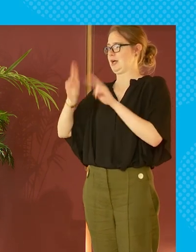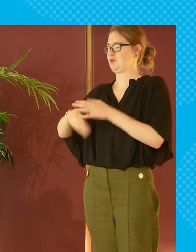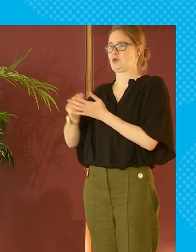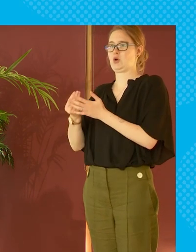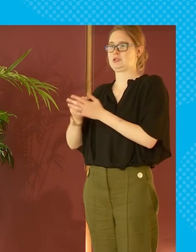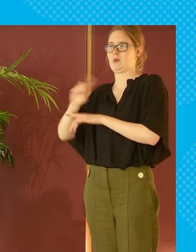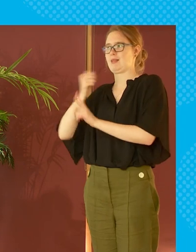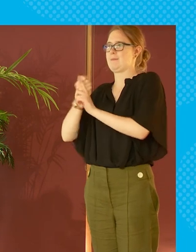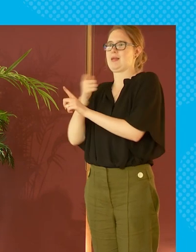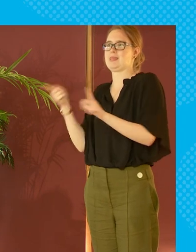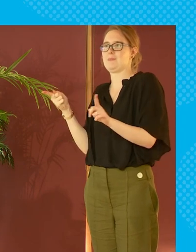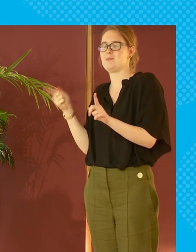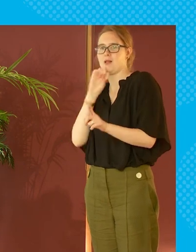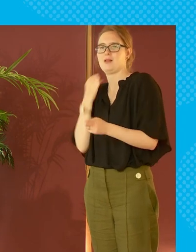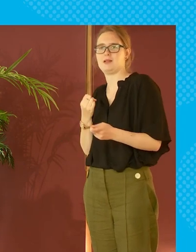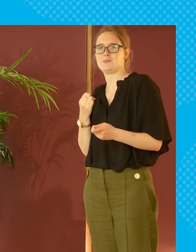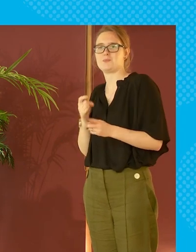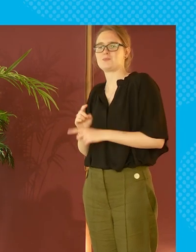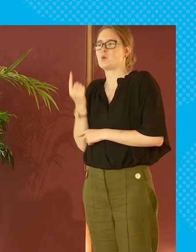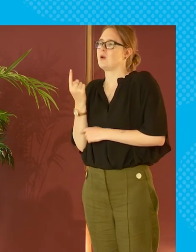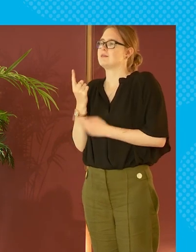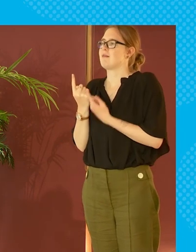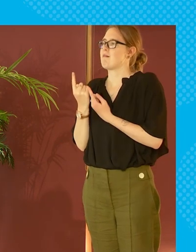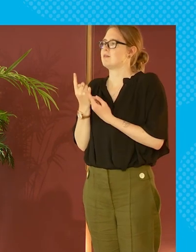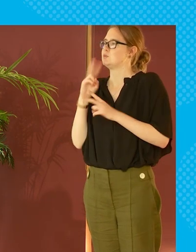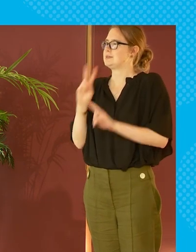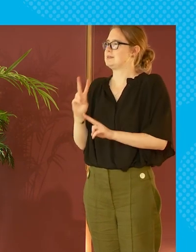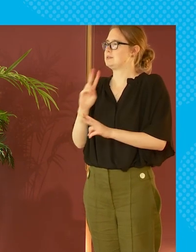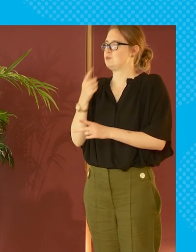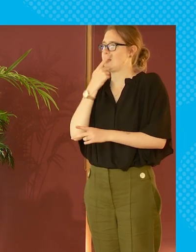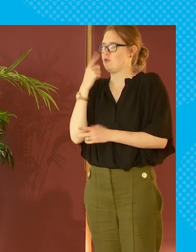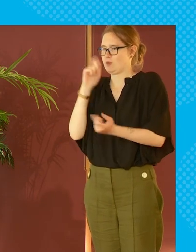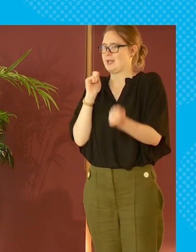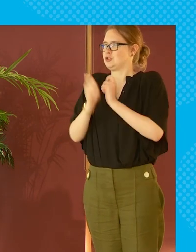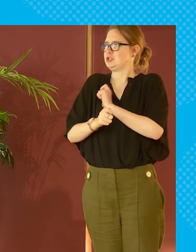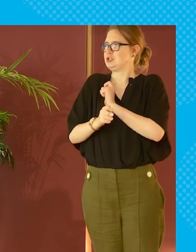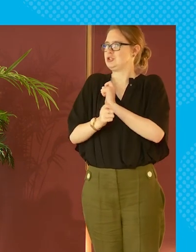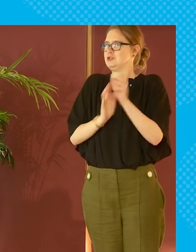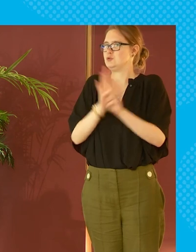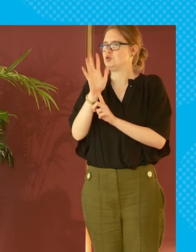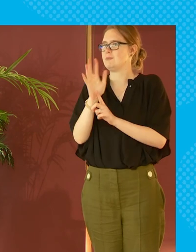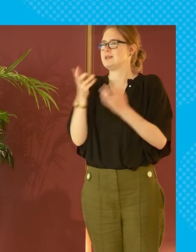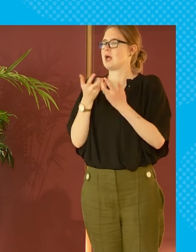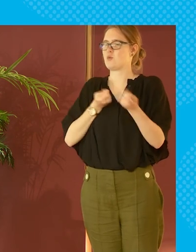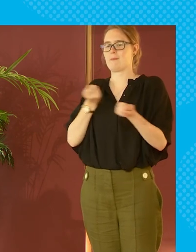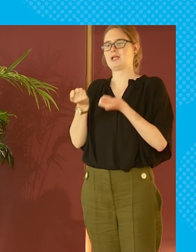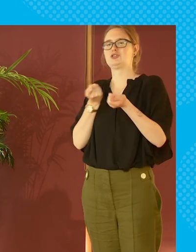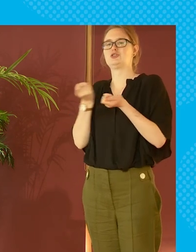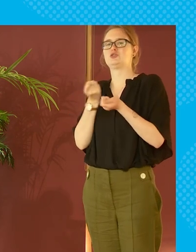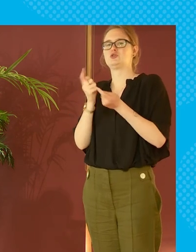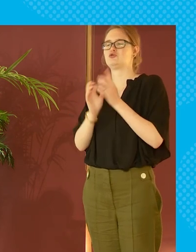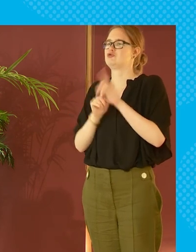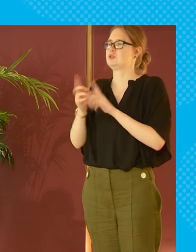housing costs so that will start to have an impact so it's one of the things that prove that we can change things is actually how